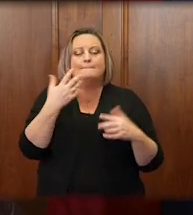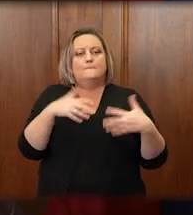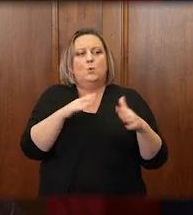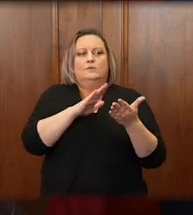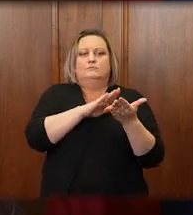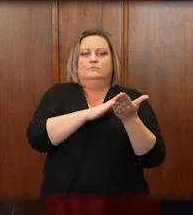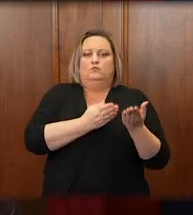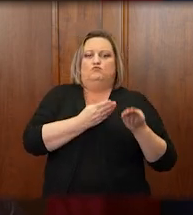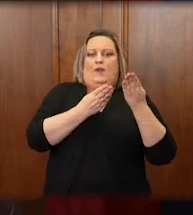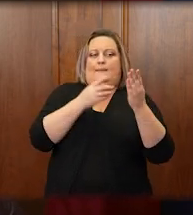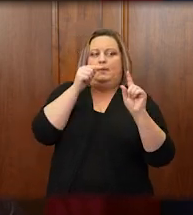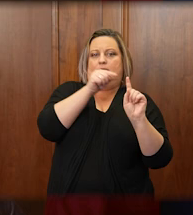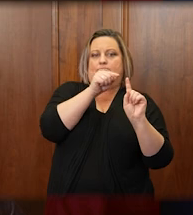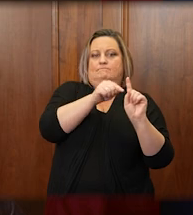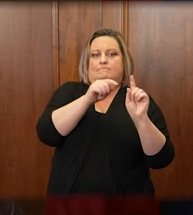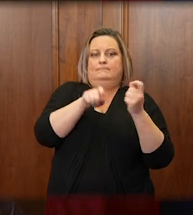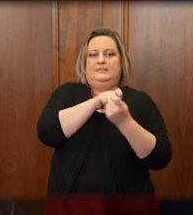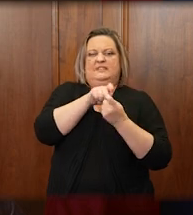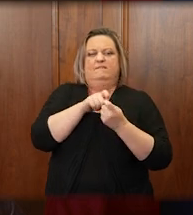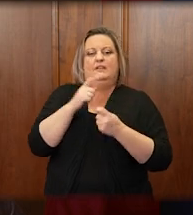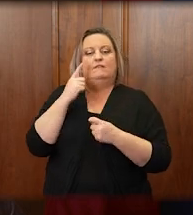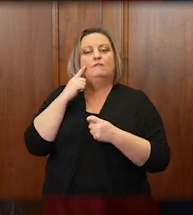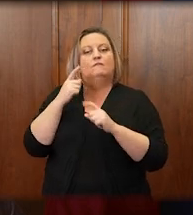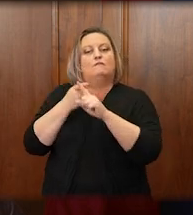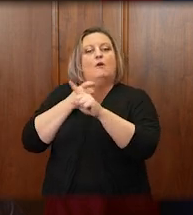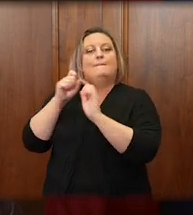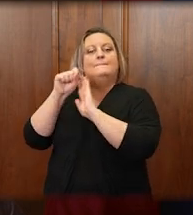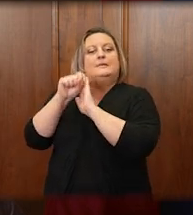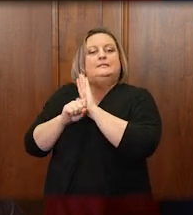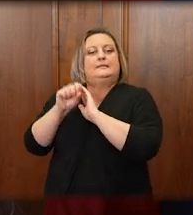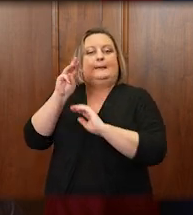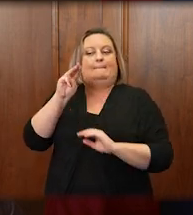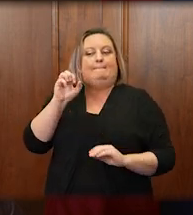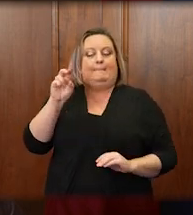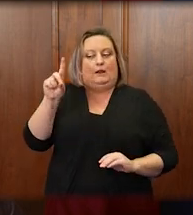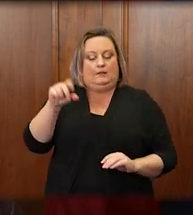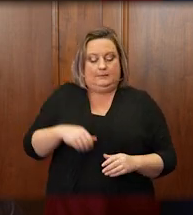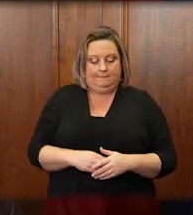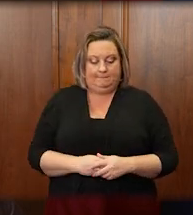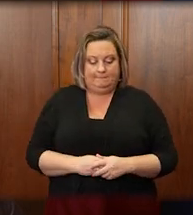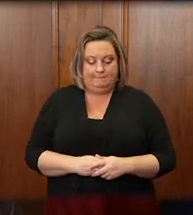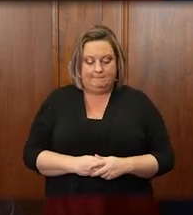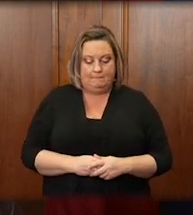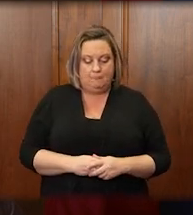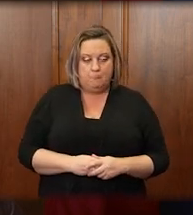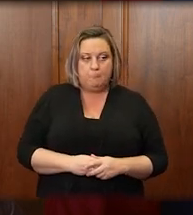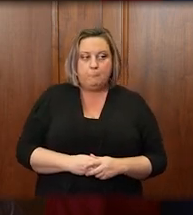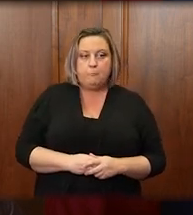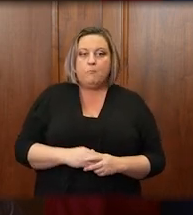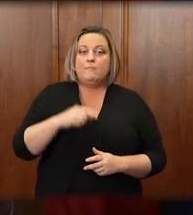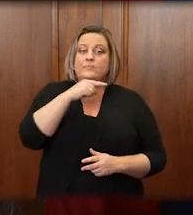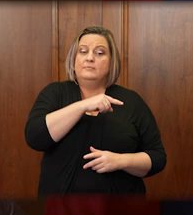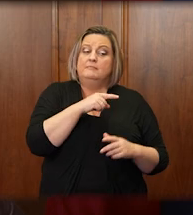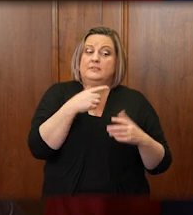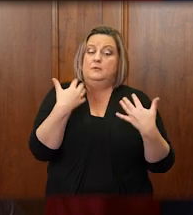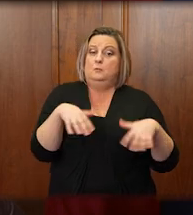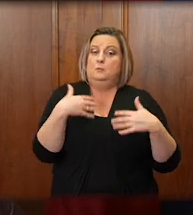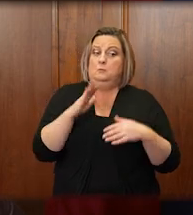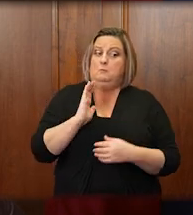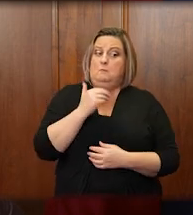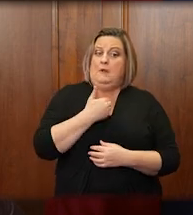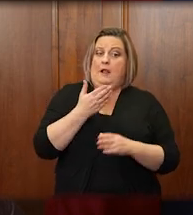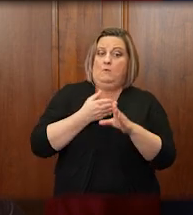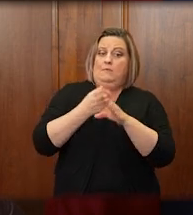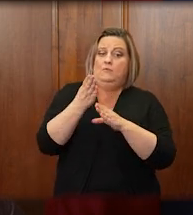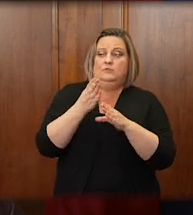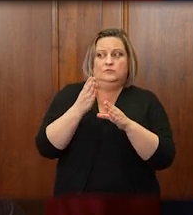where it has done work for that state. The company, Justice Management Institute, concluded that our branch was on the right track to